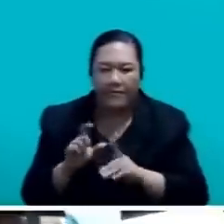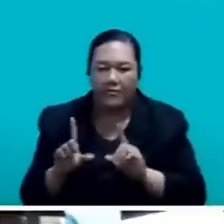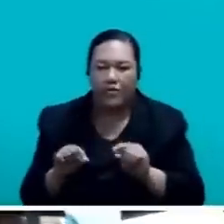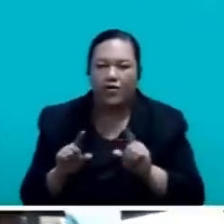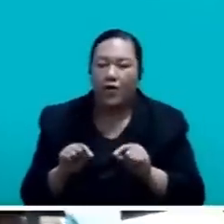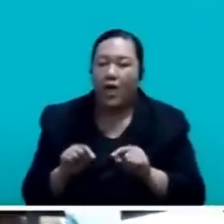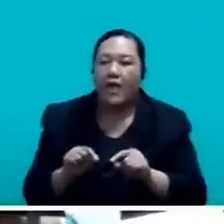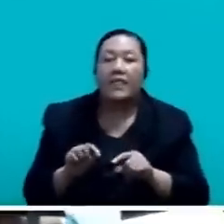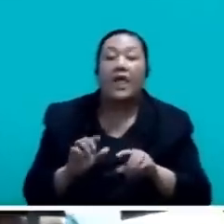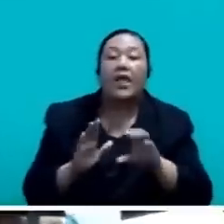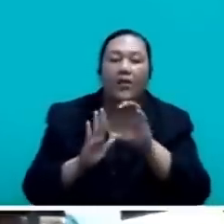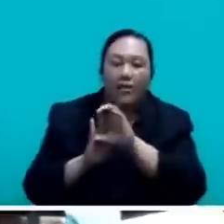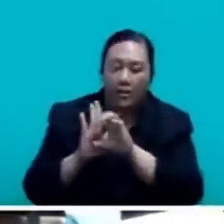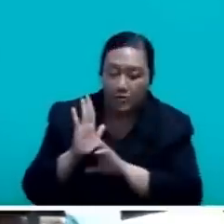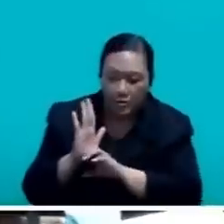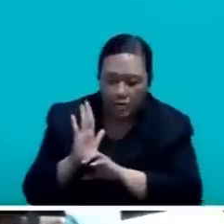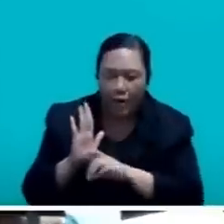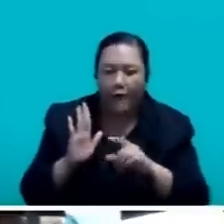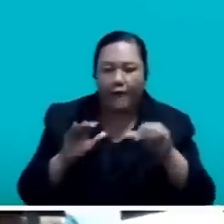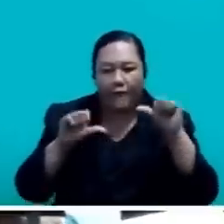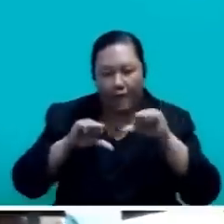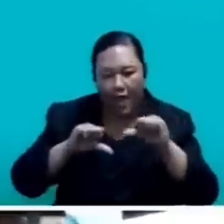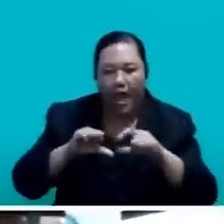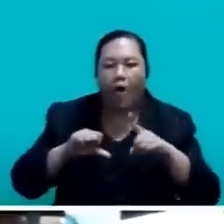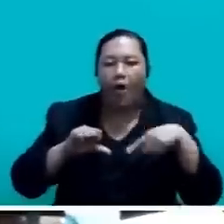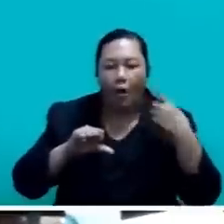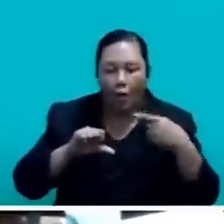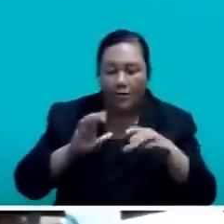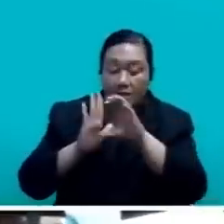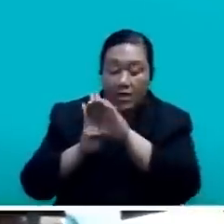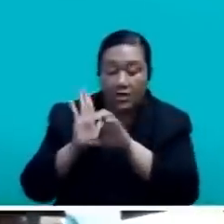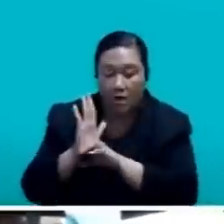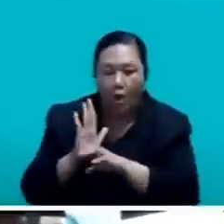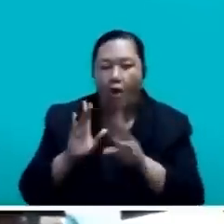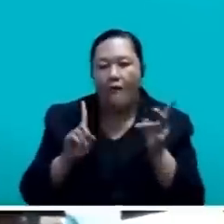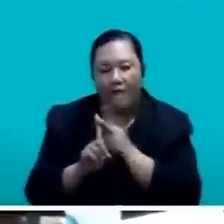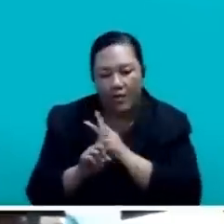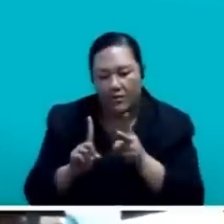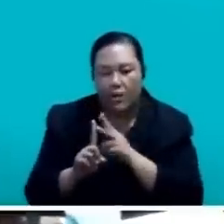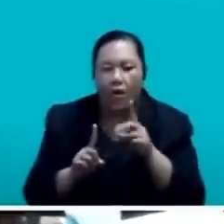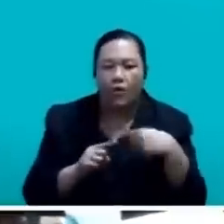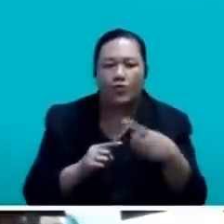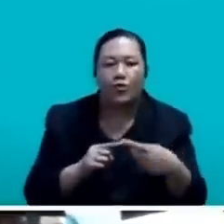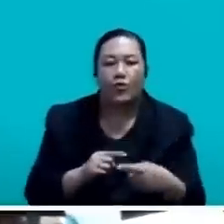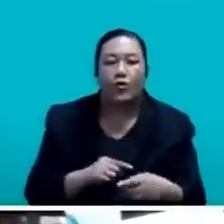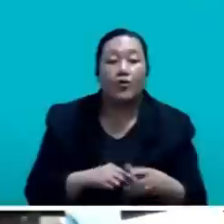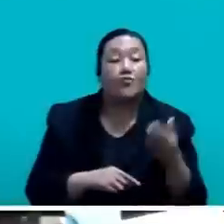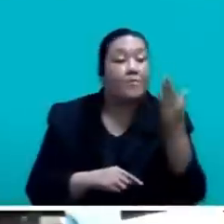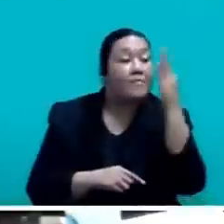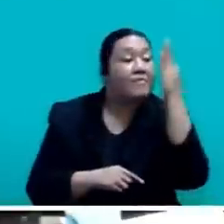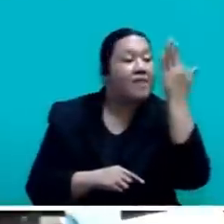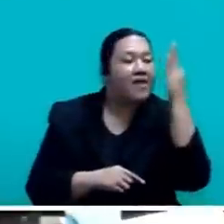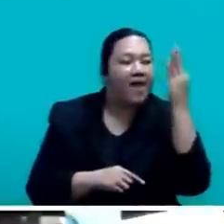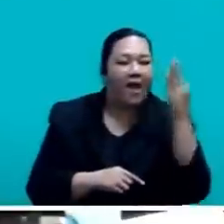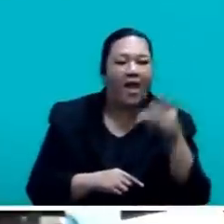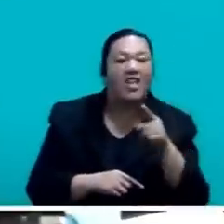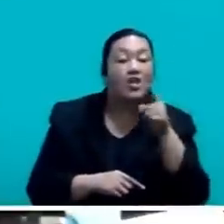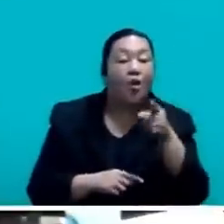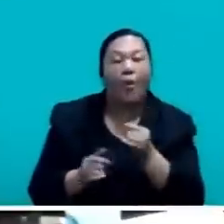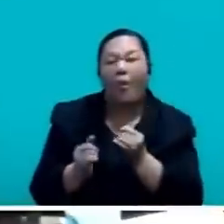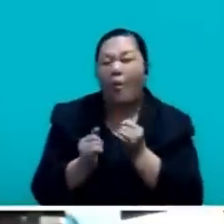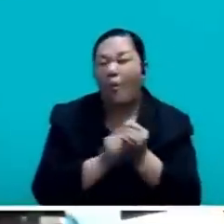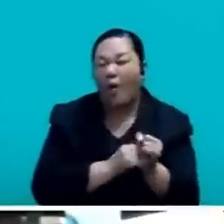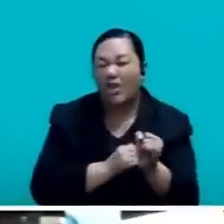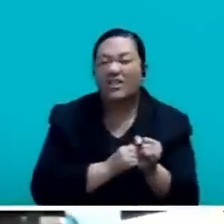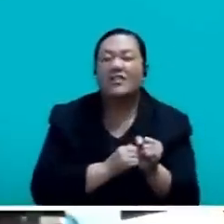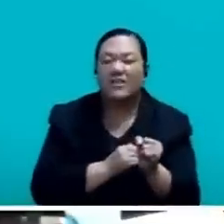violations. Take a long hard look in the mirror, Honourable Members. You have the worst record of interference